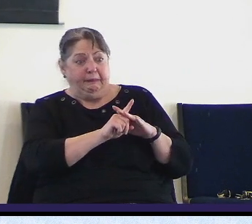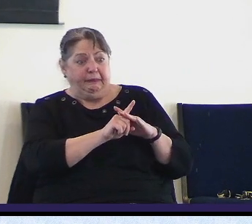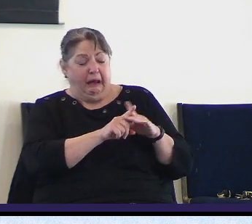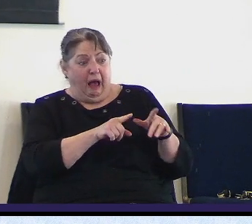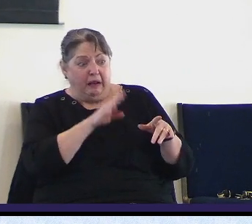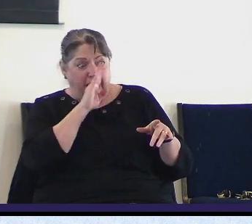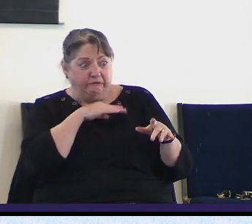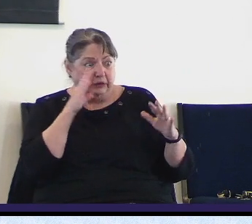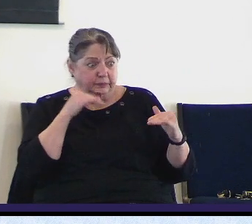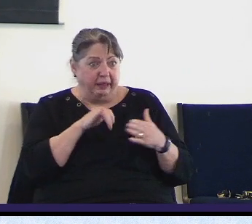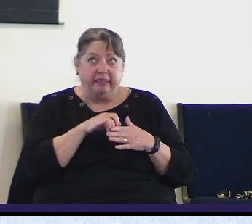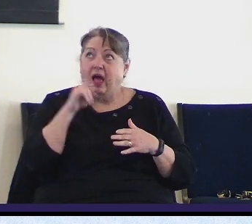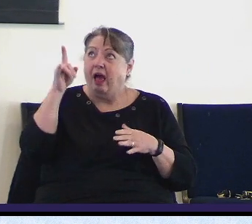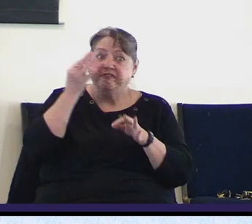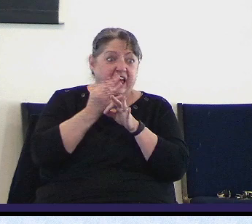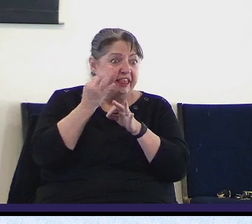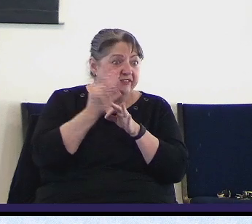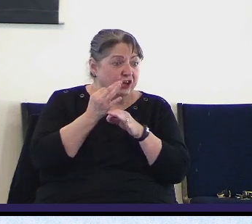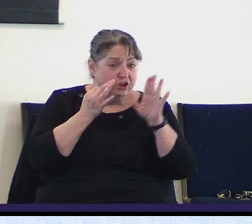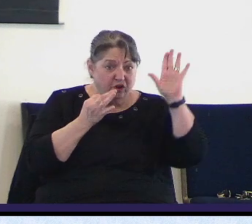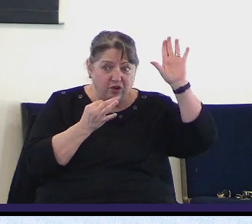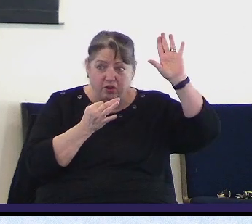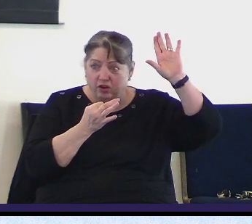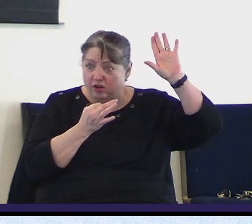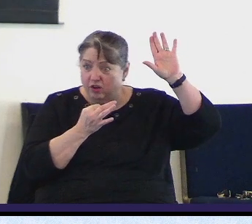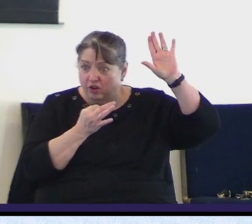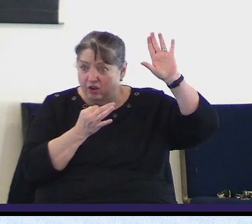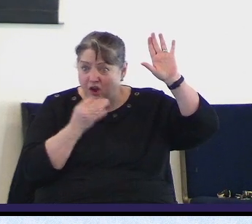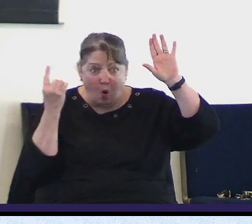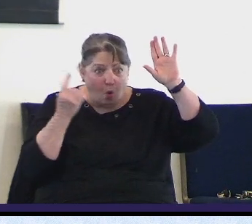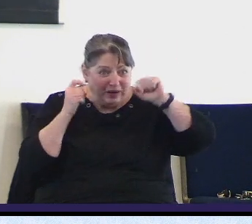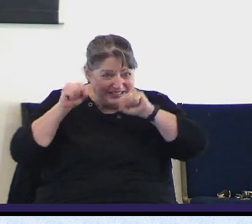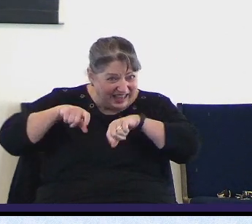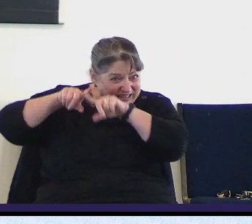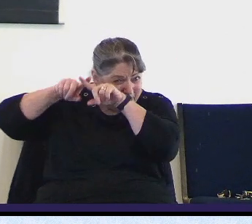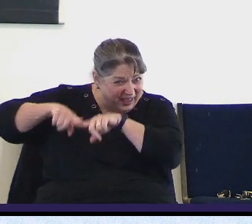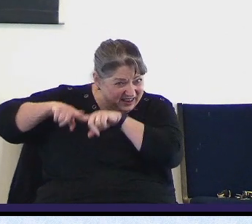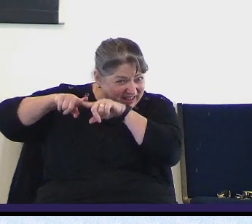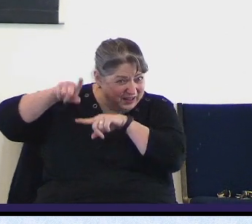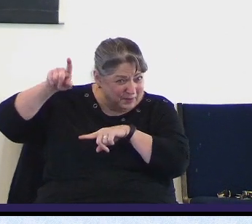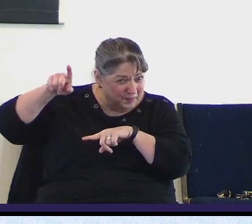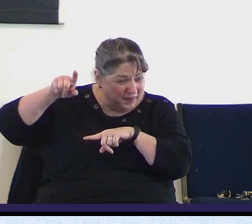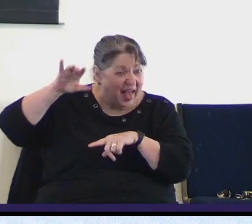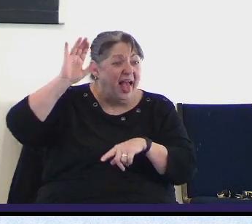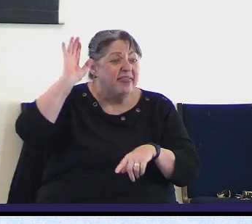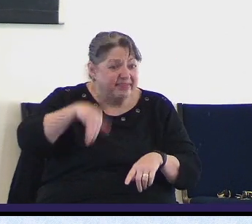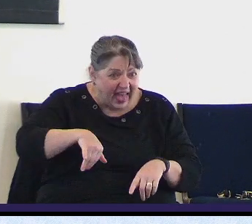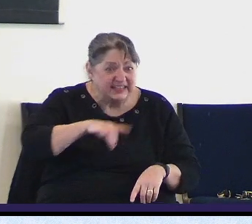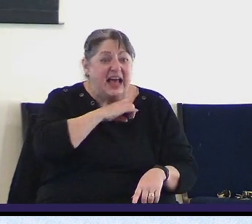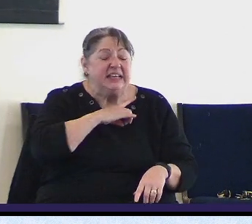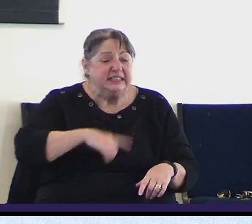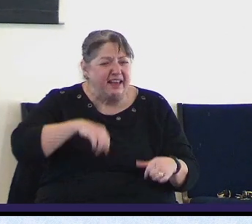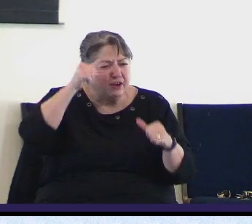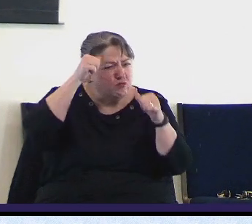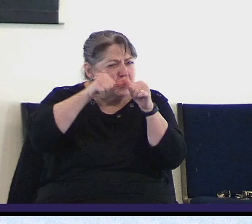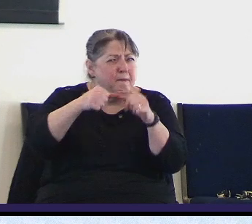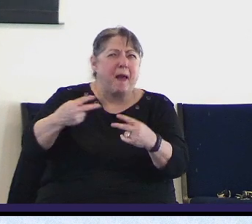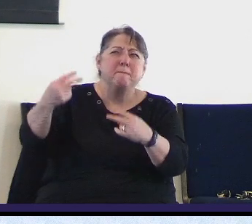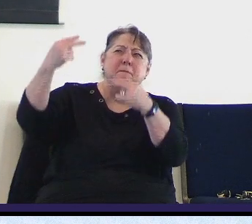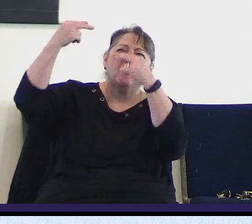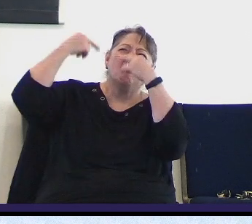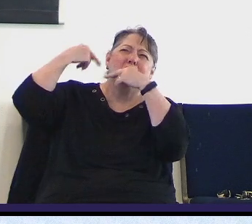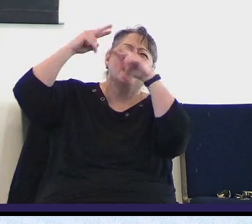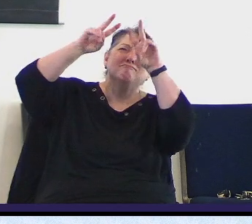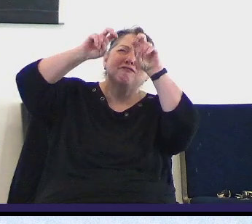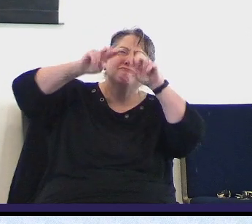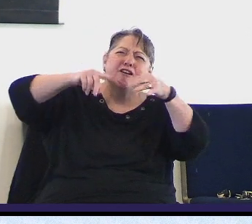he proved himself faithful has he proved himself reliable because that's what the psalmist did the psalmist remembered what the Lord has